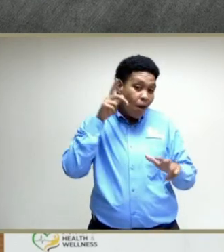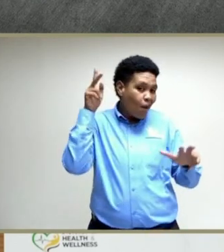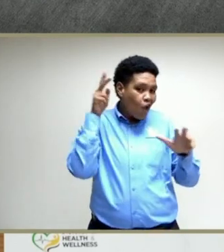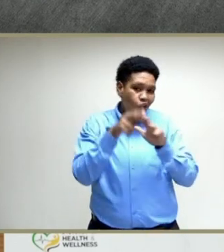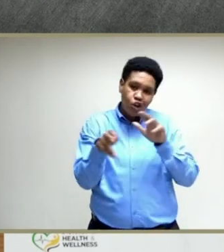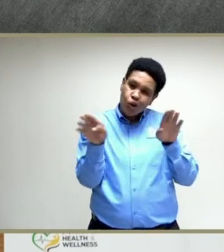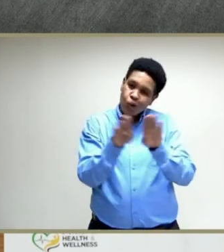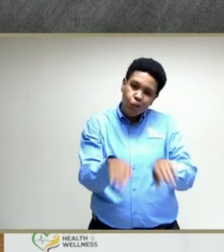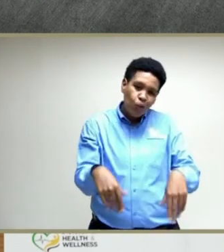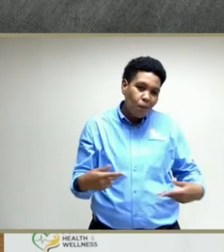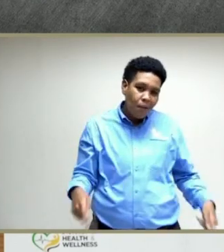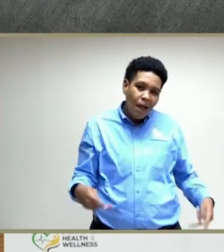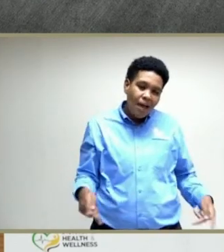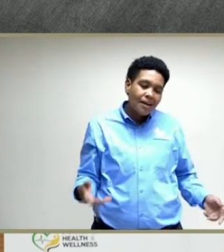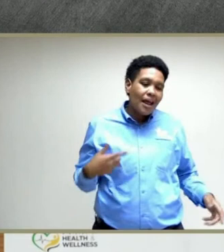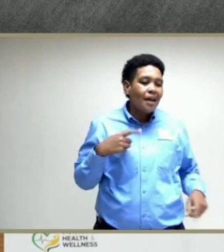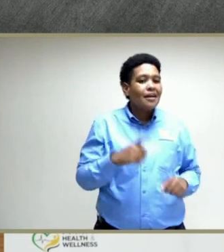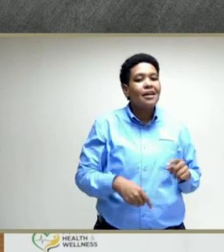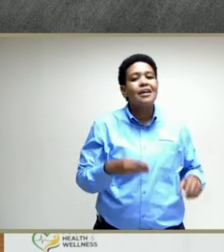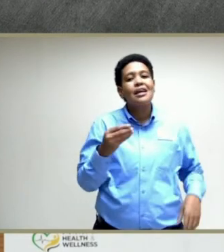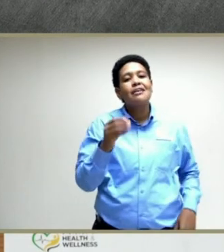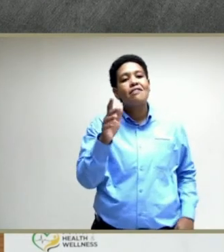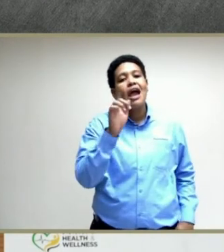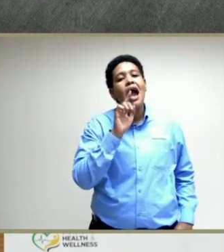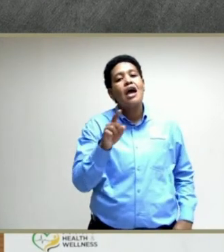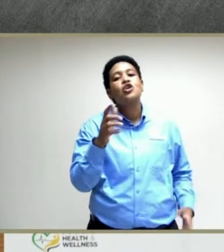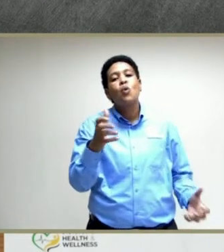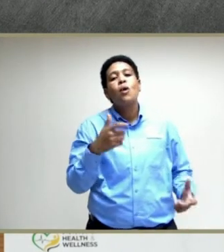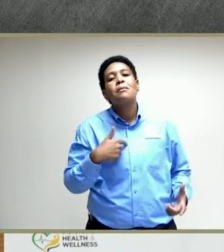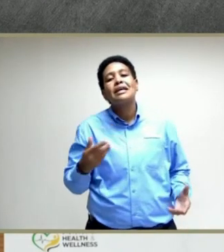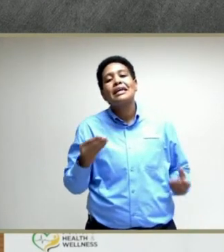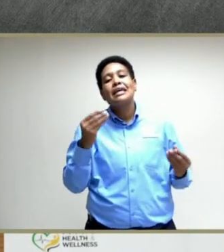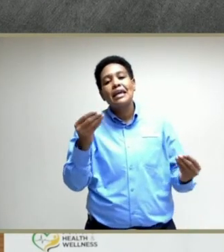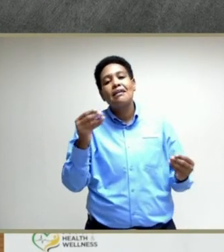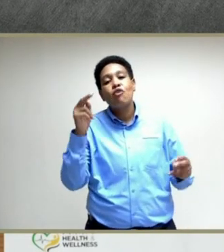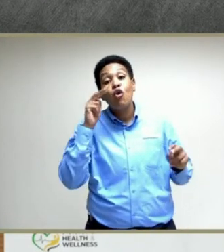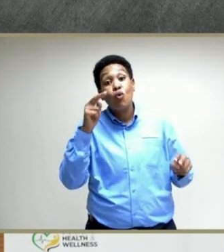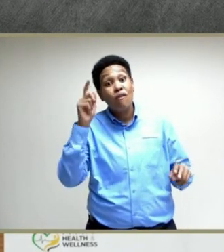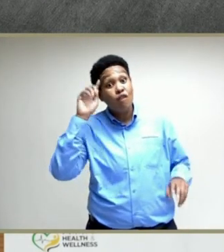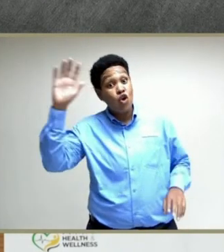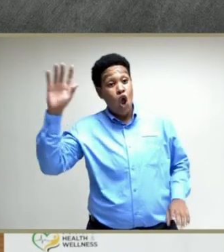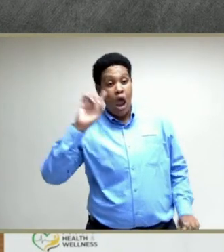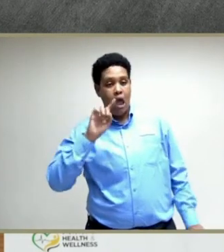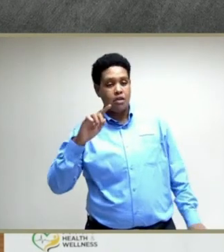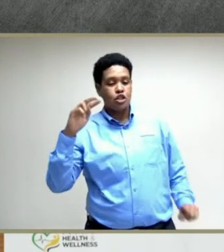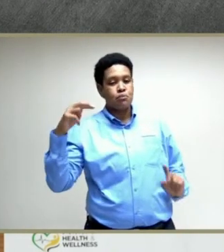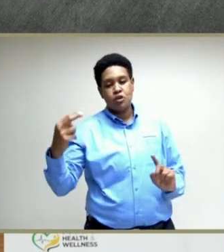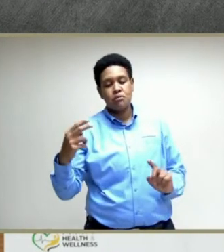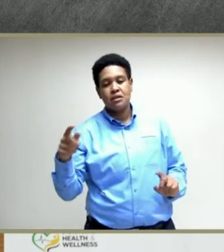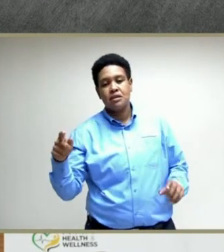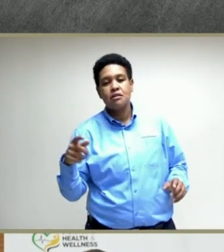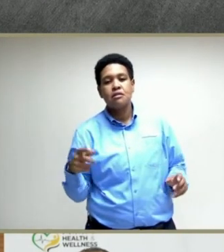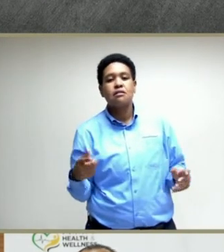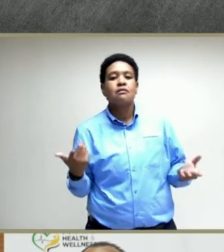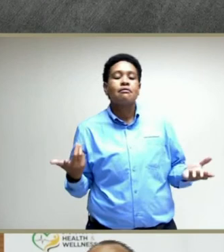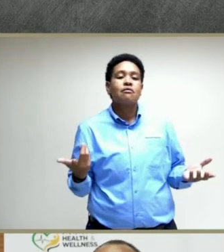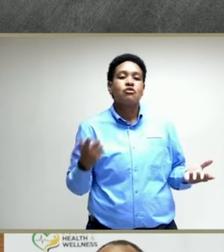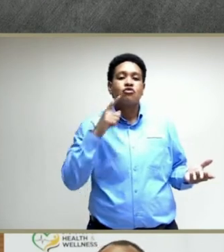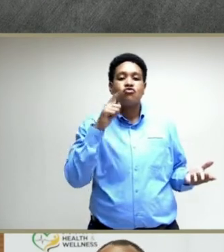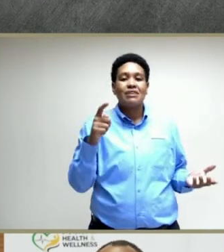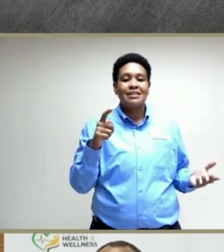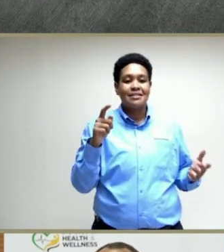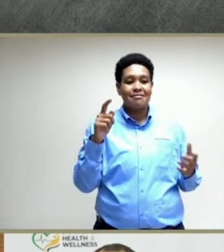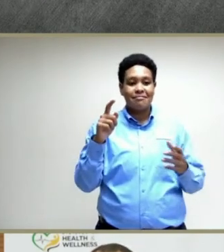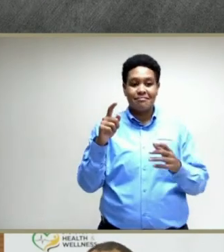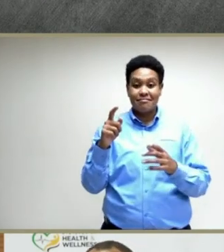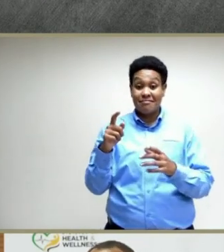Well, I can't give you the answer that you're wanting me to give or looking for. The point I'm making is it's a nuanced scenario